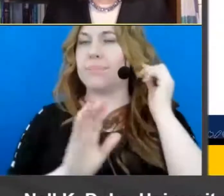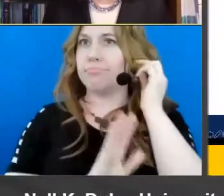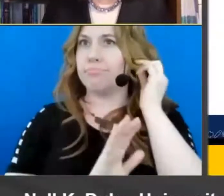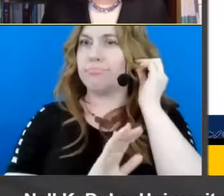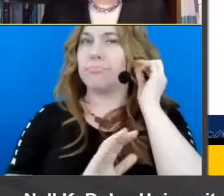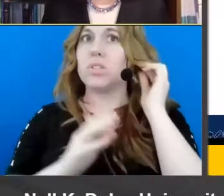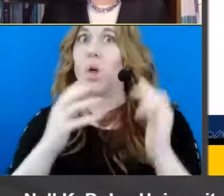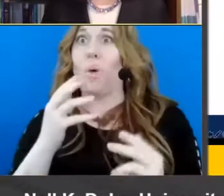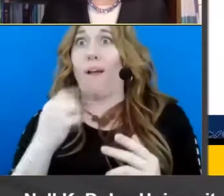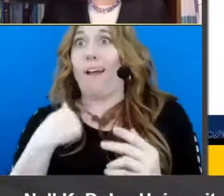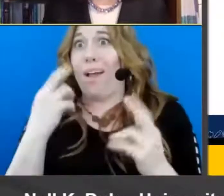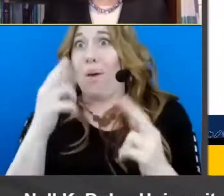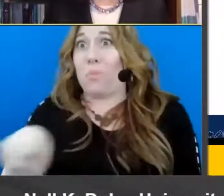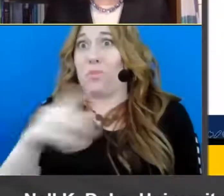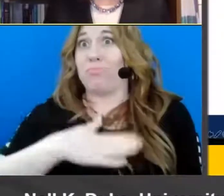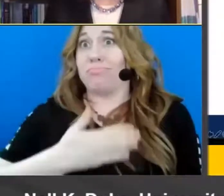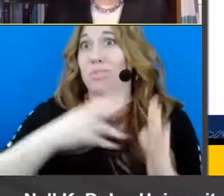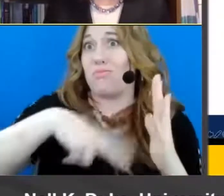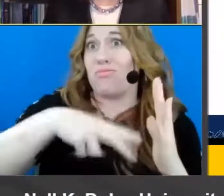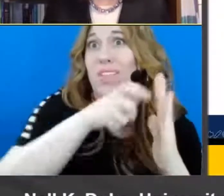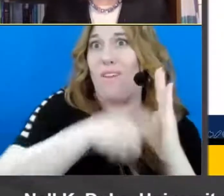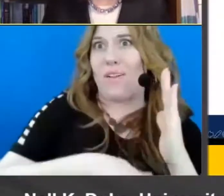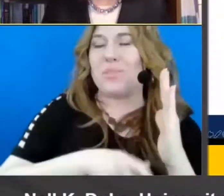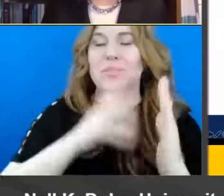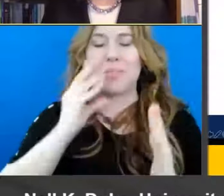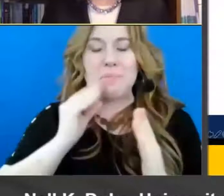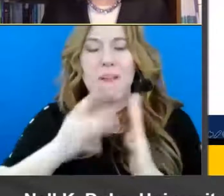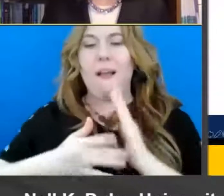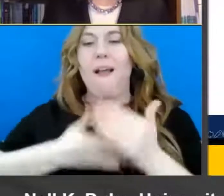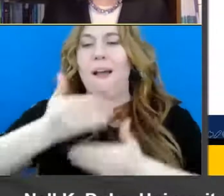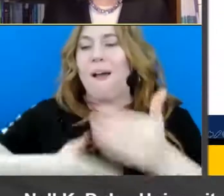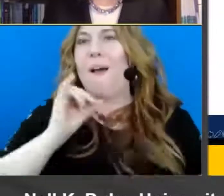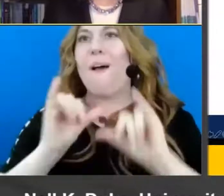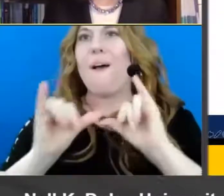you'll read the article so that you can experience that technique and see how it works for you.